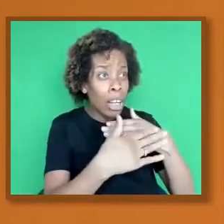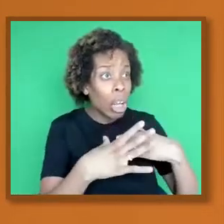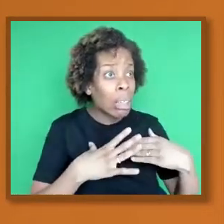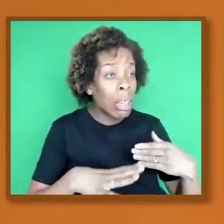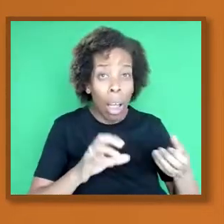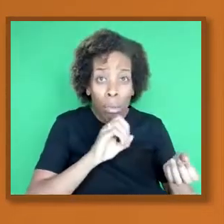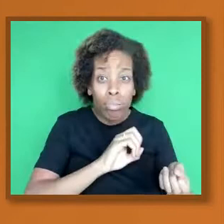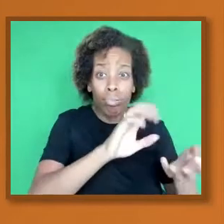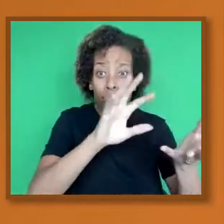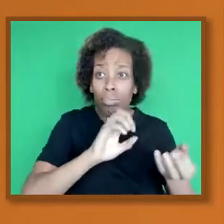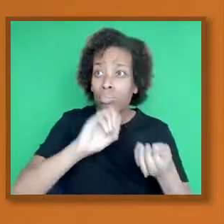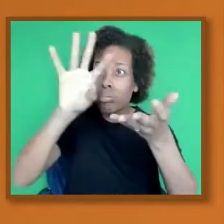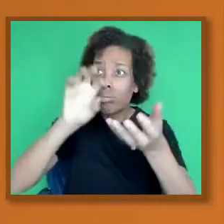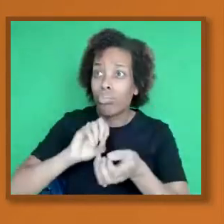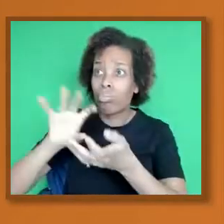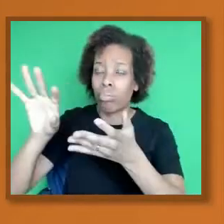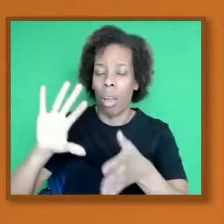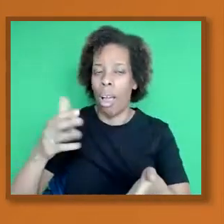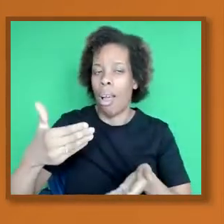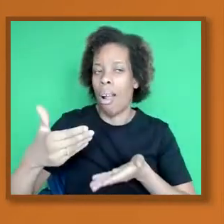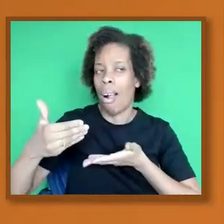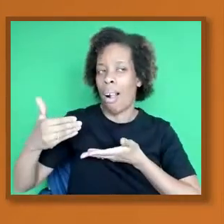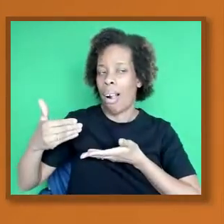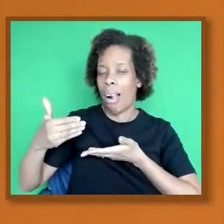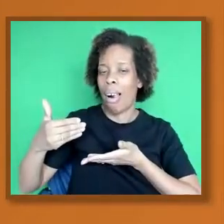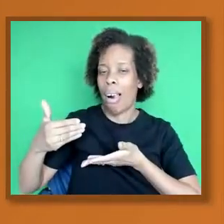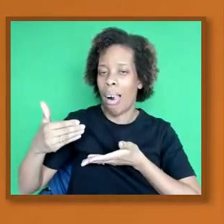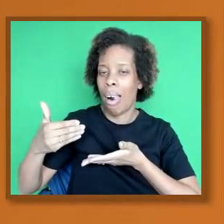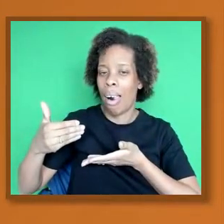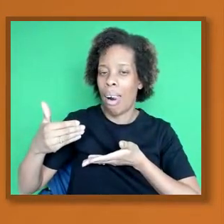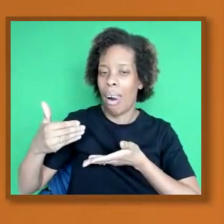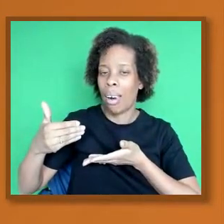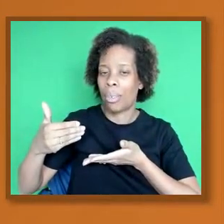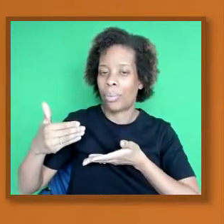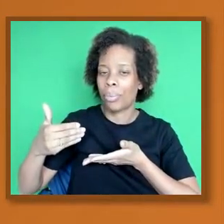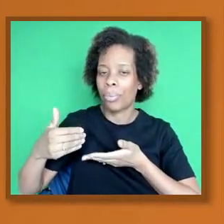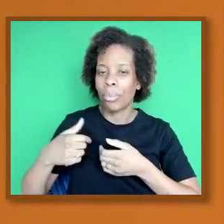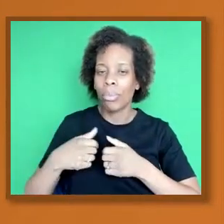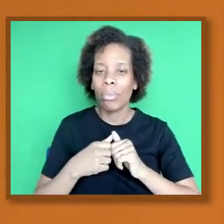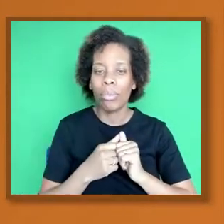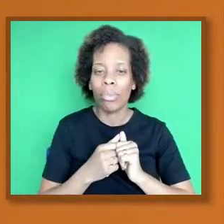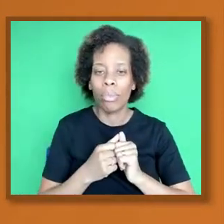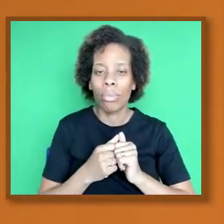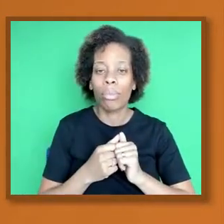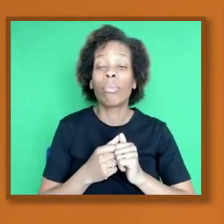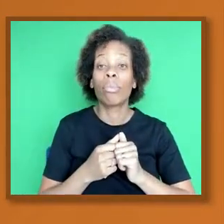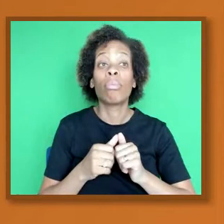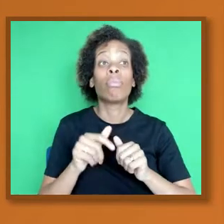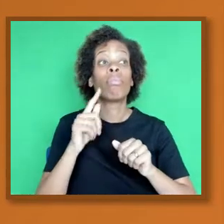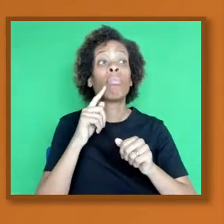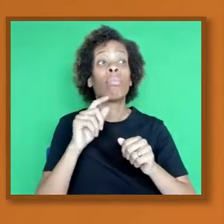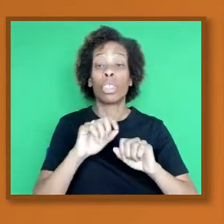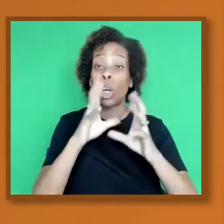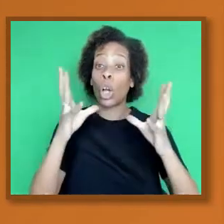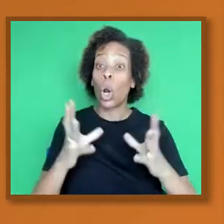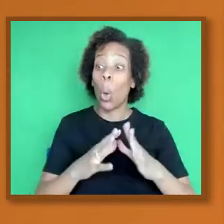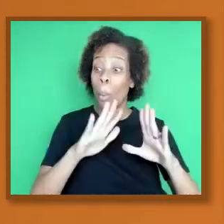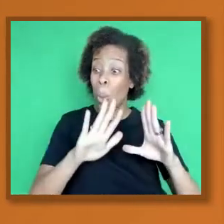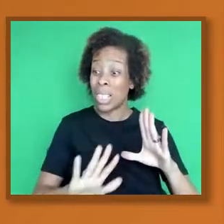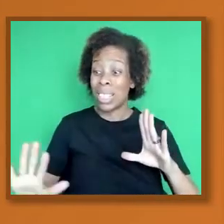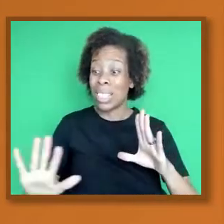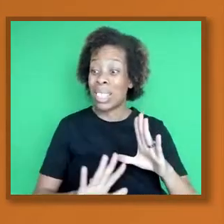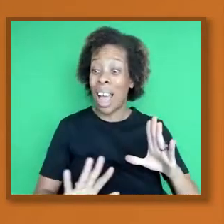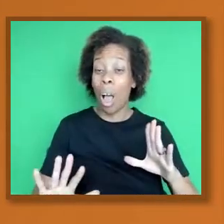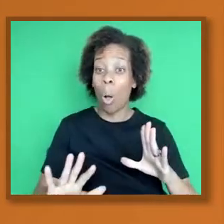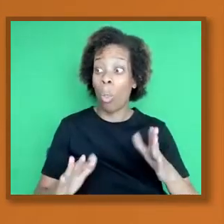-called global... They're not sending it to the global south. They're hoarding it for themselves. So that